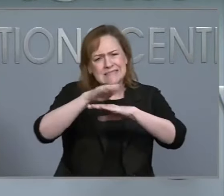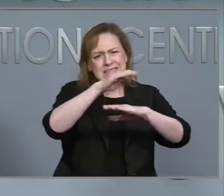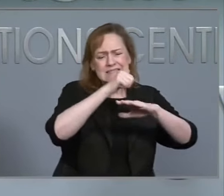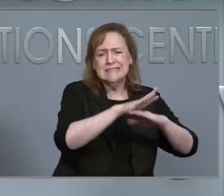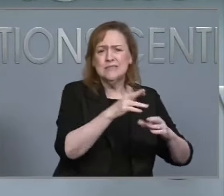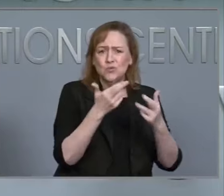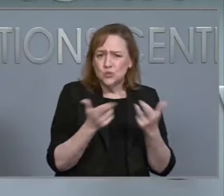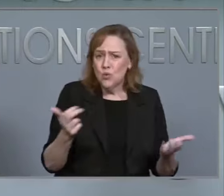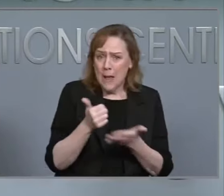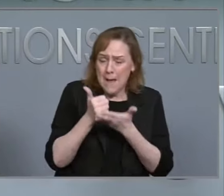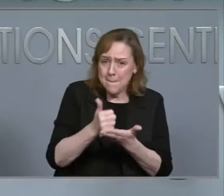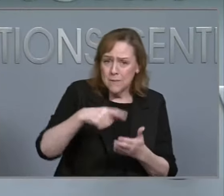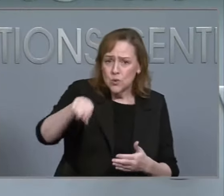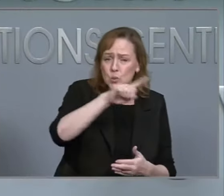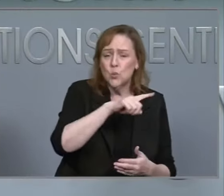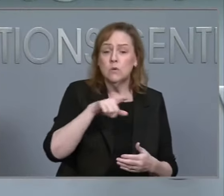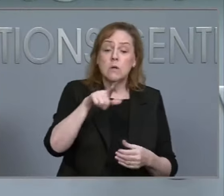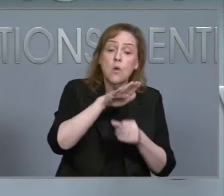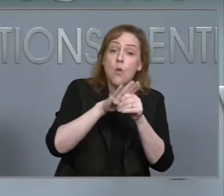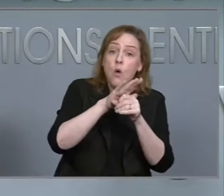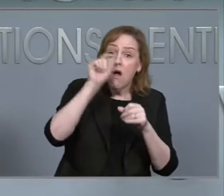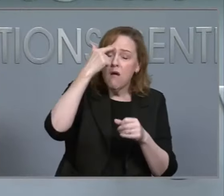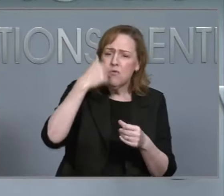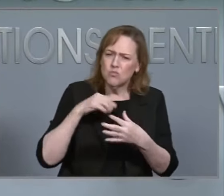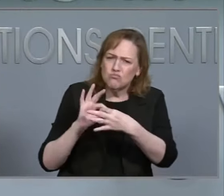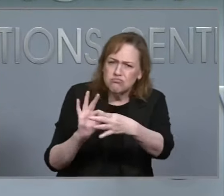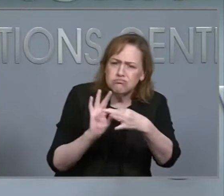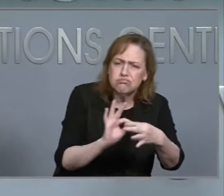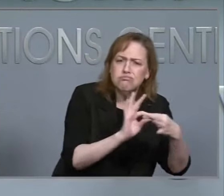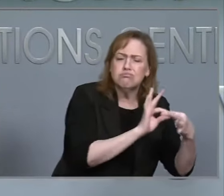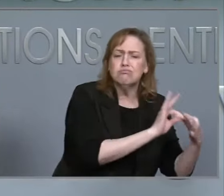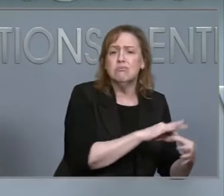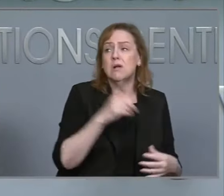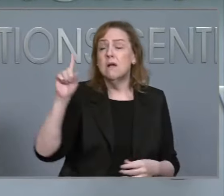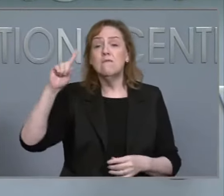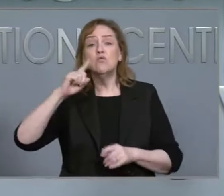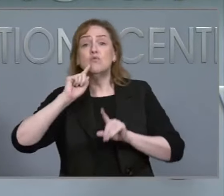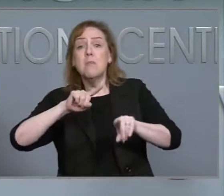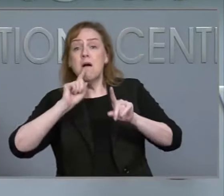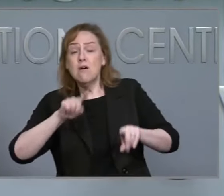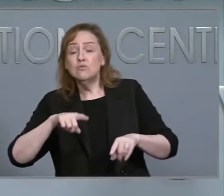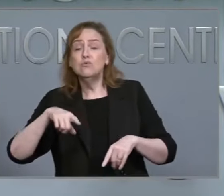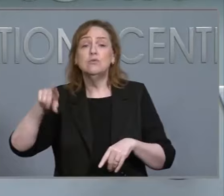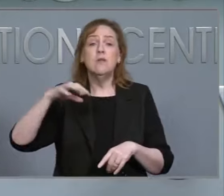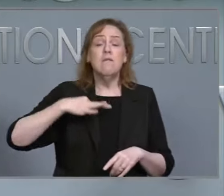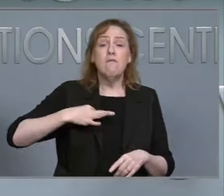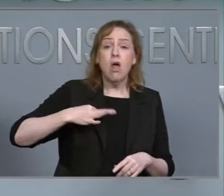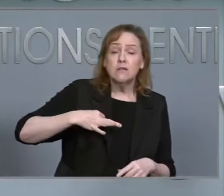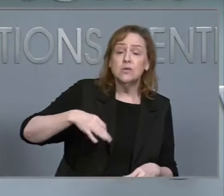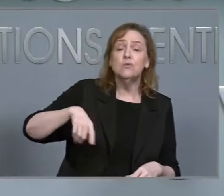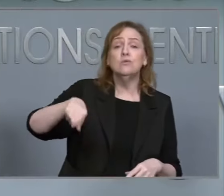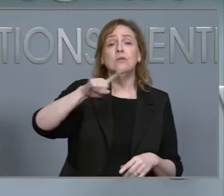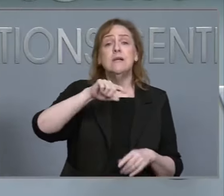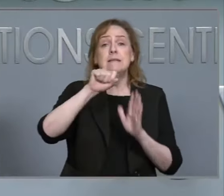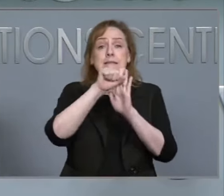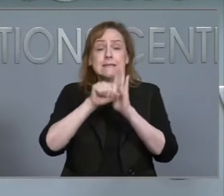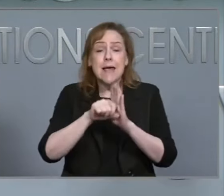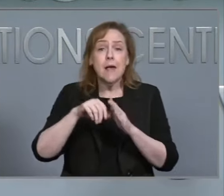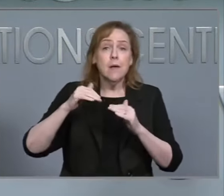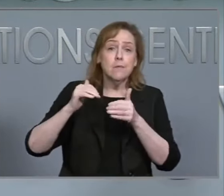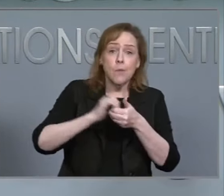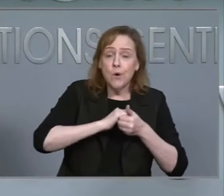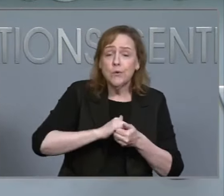with local governments, first responders, state and federal partners, and volunteer organizations to help those